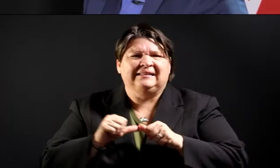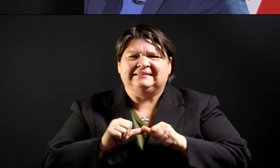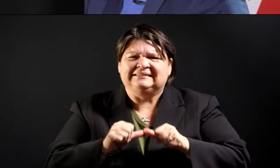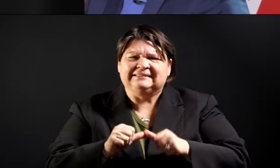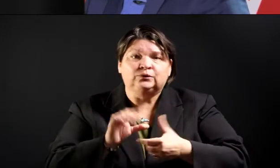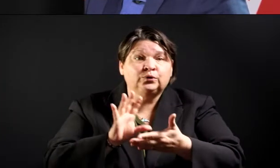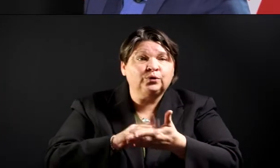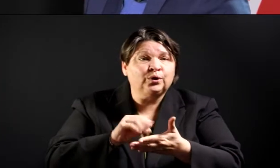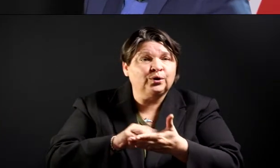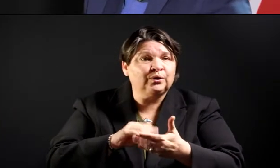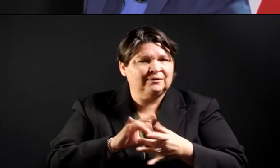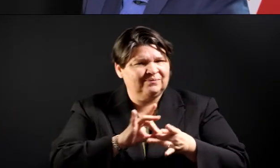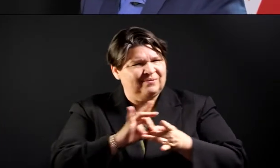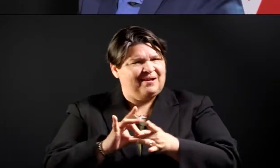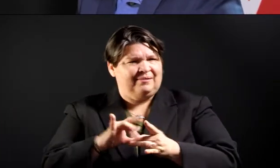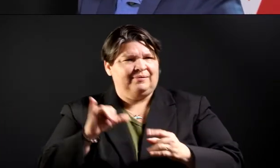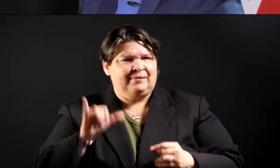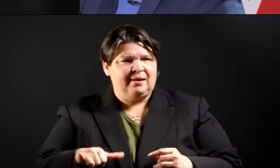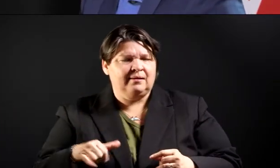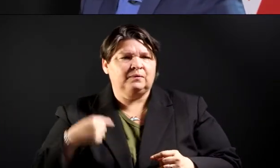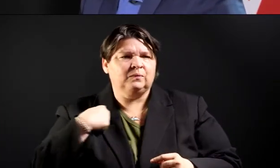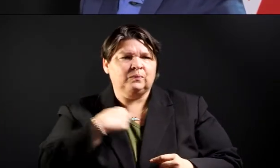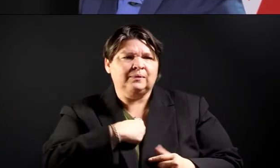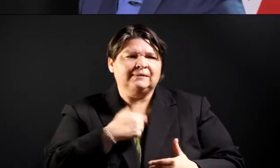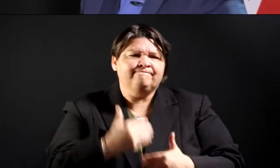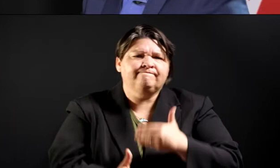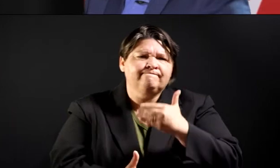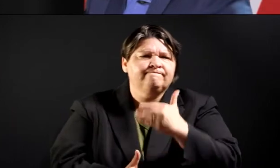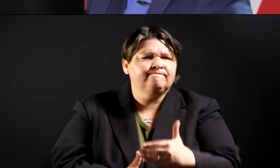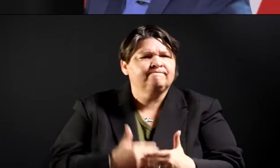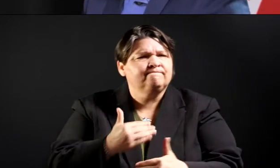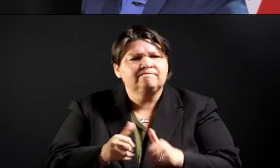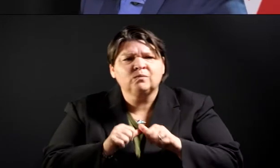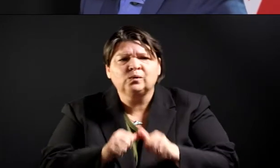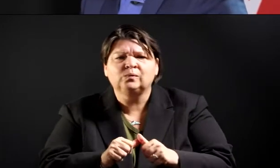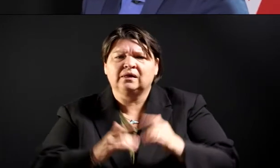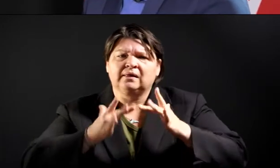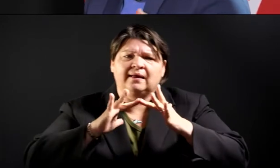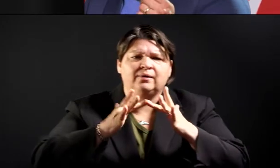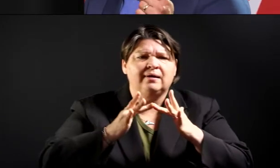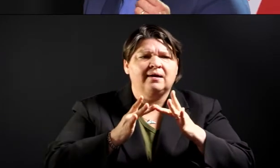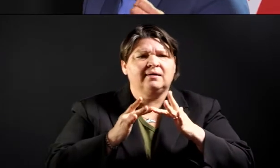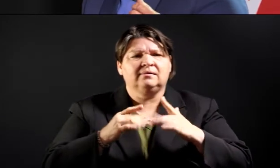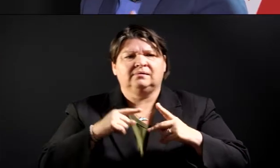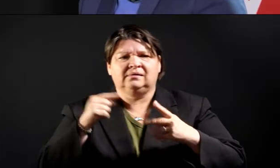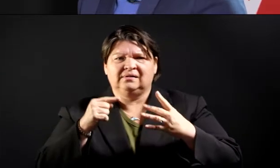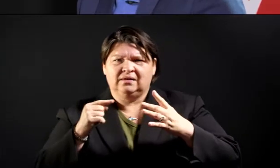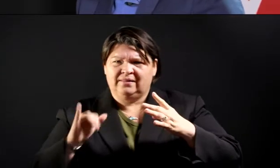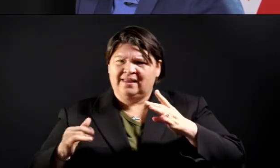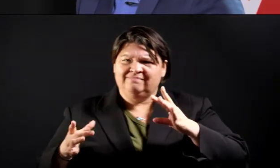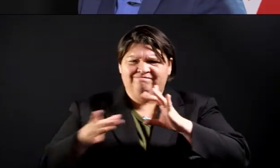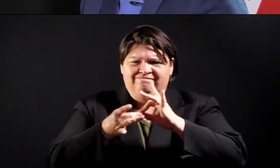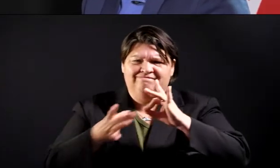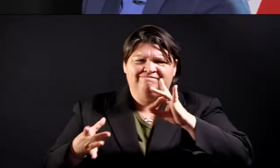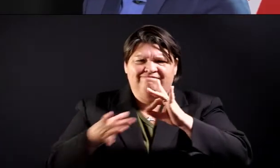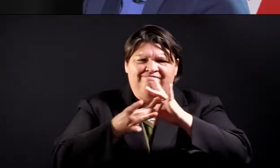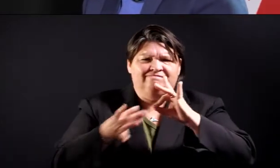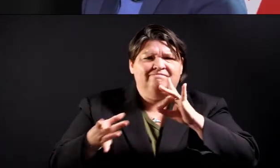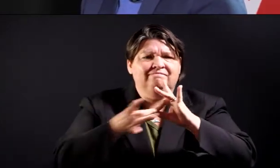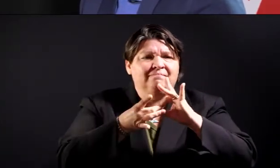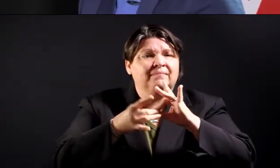We have to continue bridging the digital divide. And what that means is this. We have to look